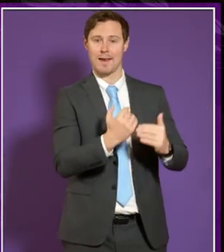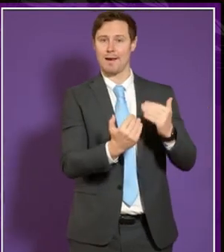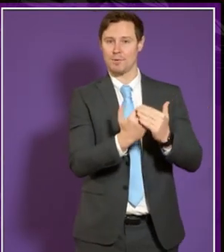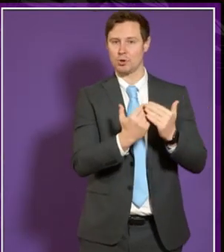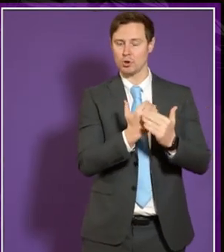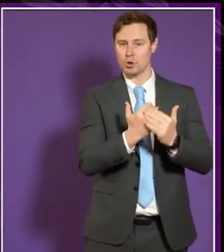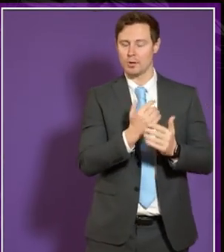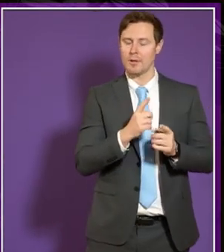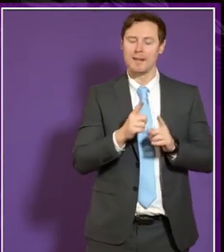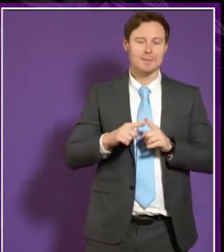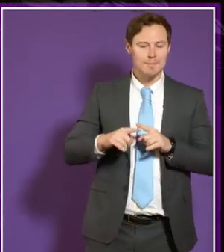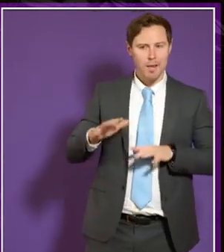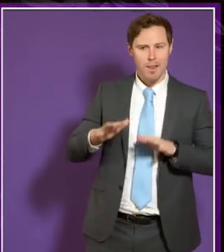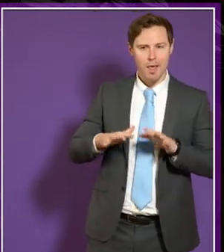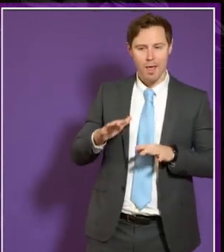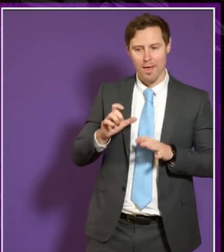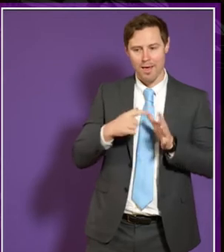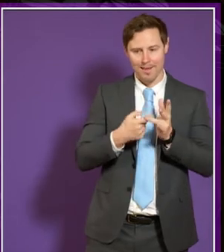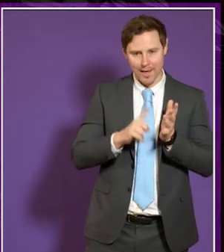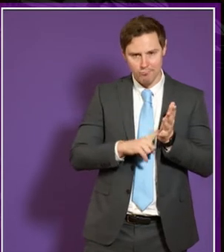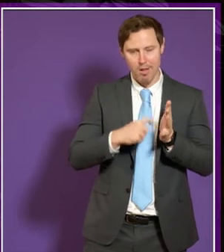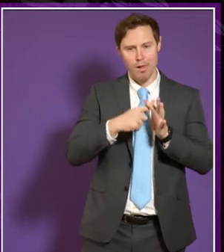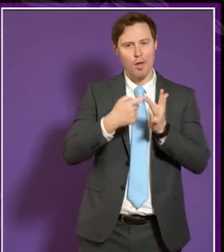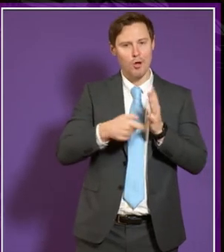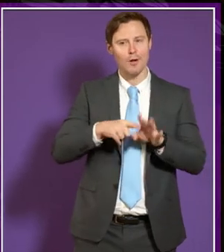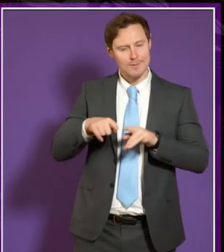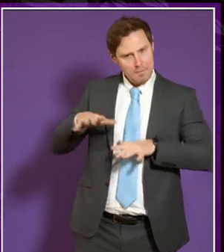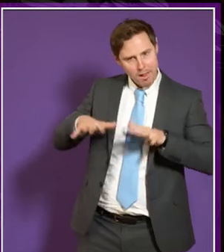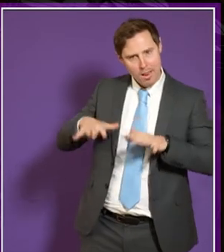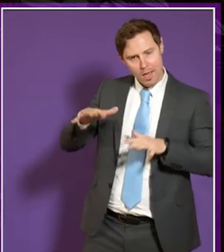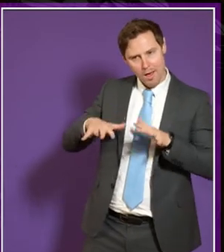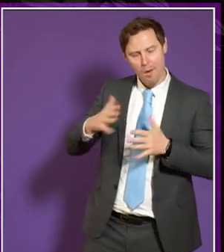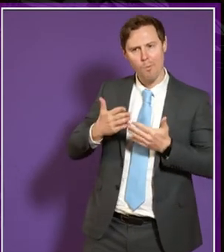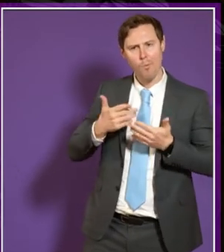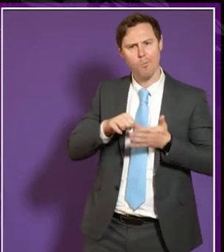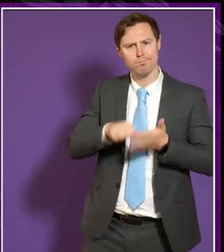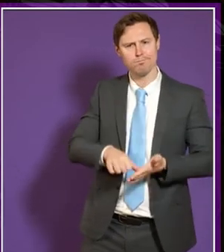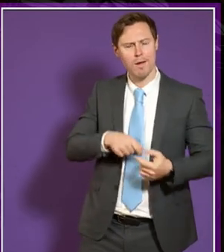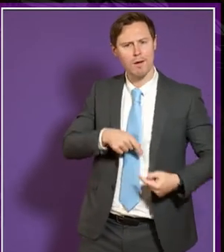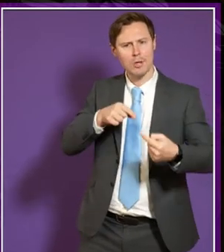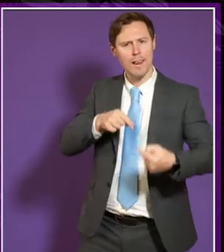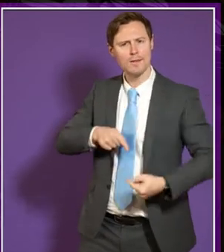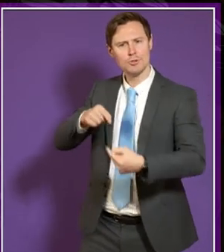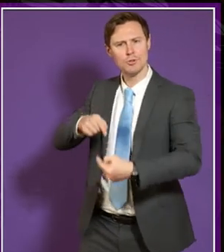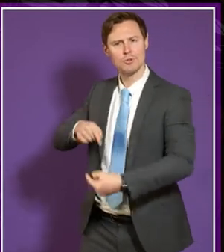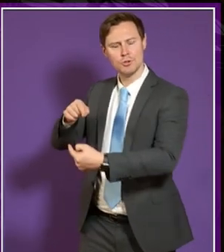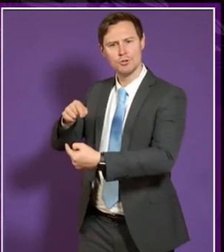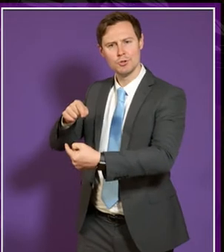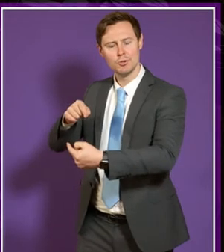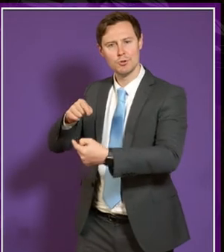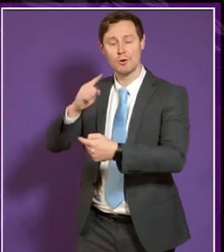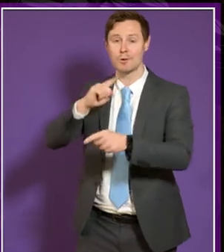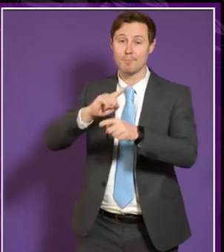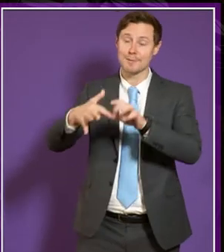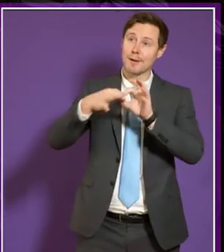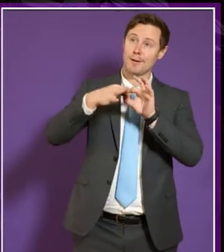sentiments as what Carol and Kirsty have shared in relation to the challenges with UCAS